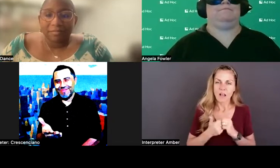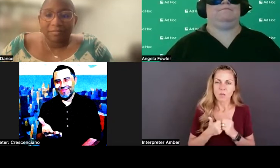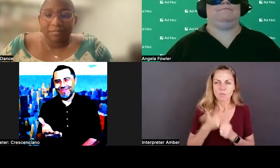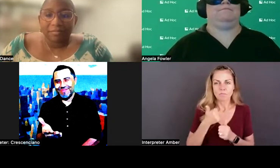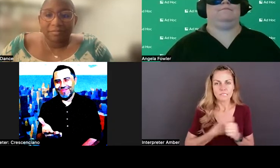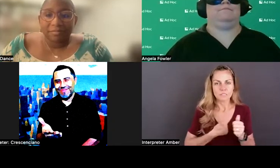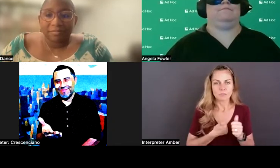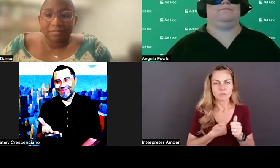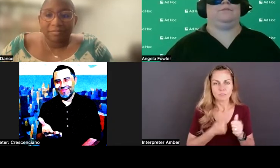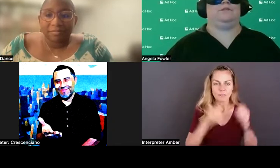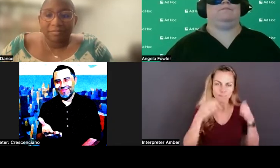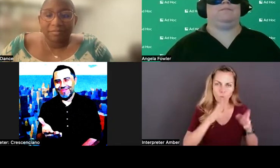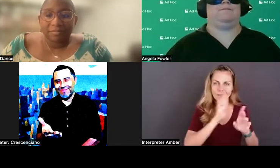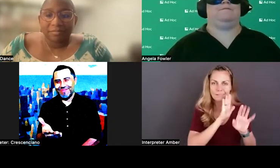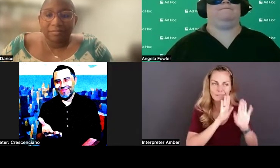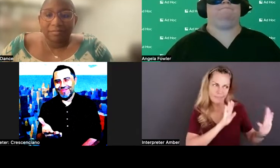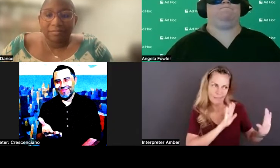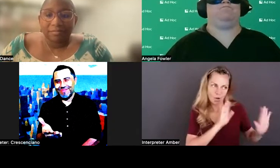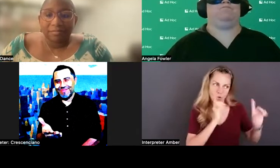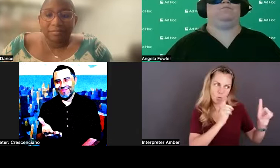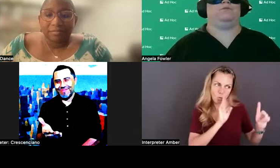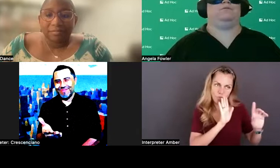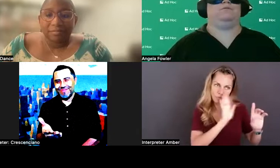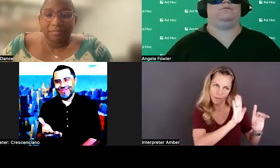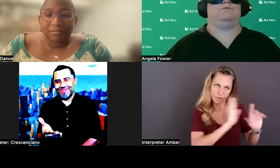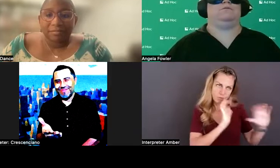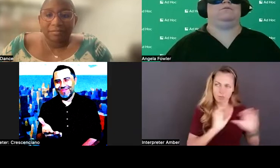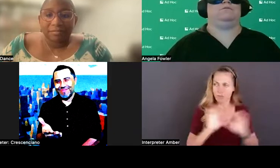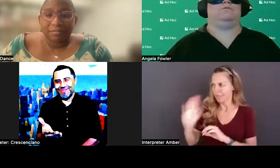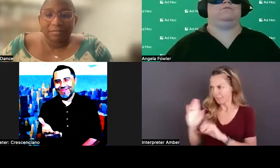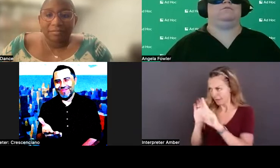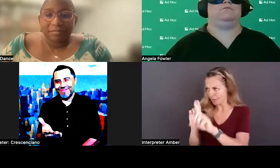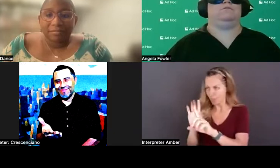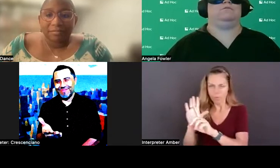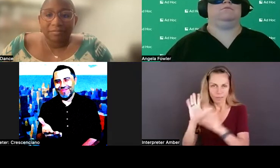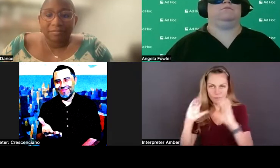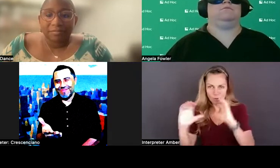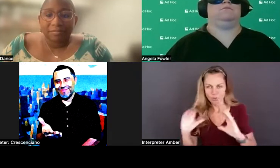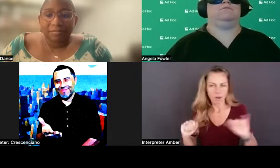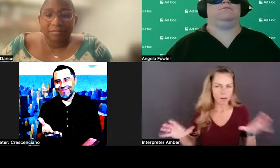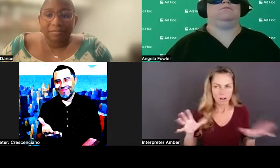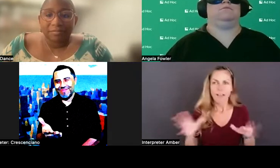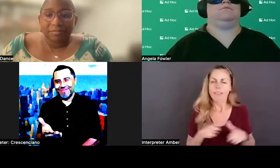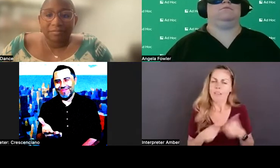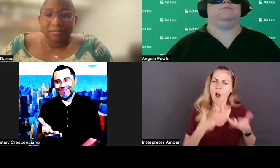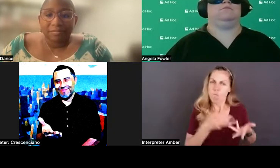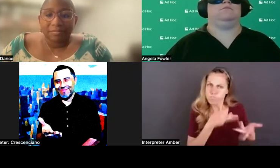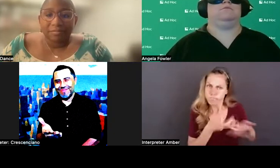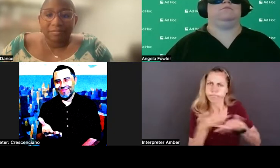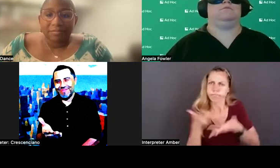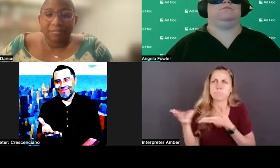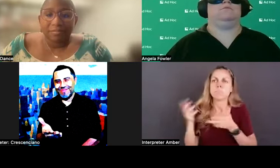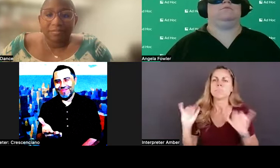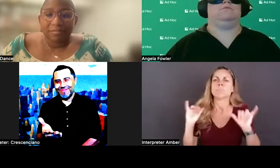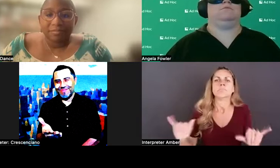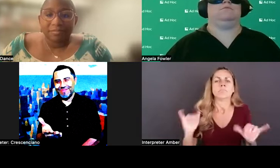their goals and communication. Particularly as I've engaged with each of them, I've learned the differences, differences and distinctions, both